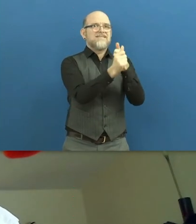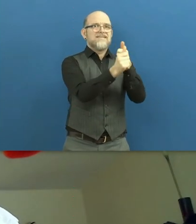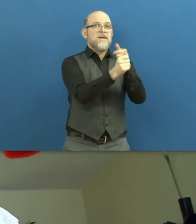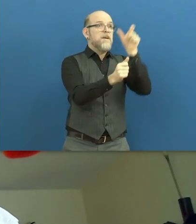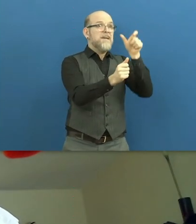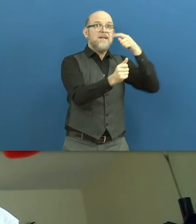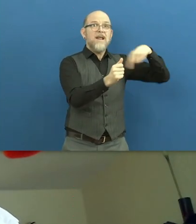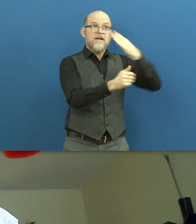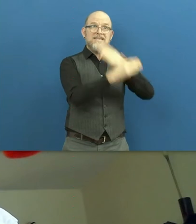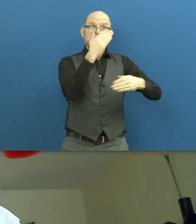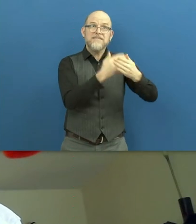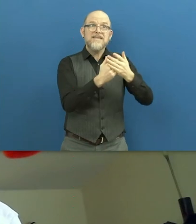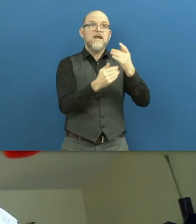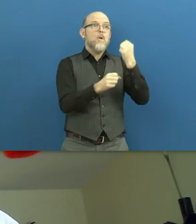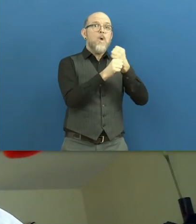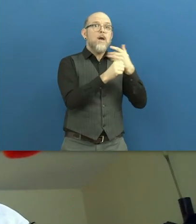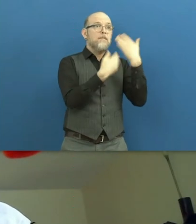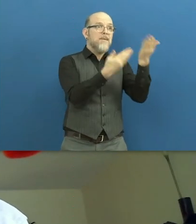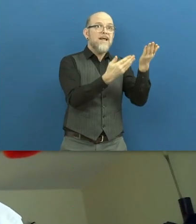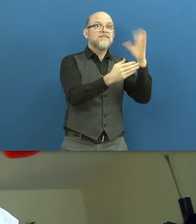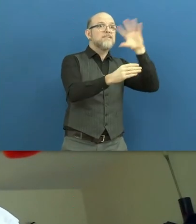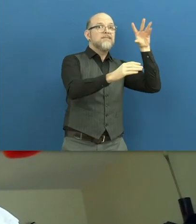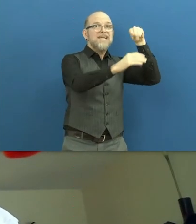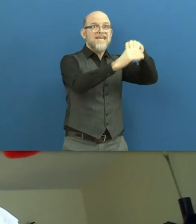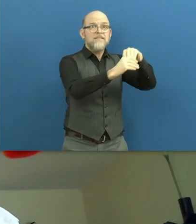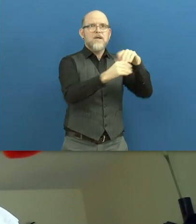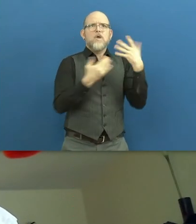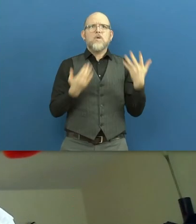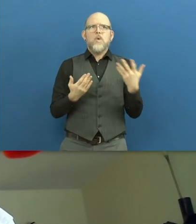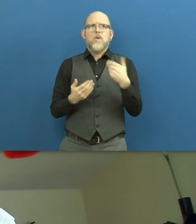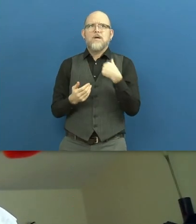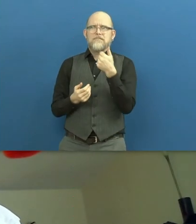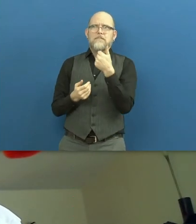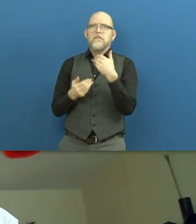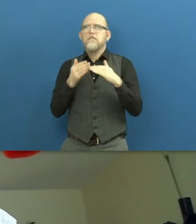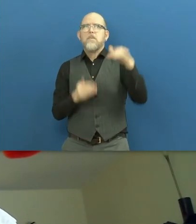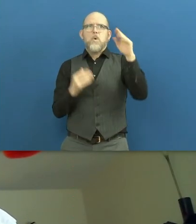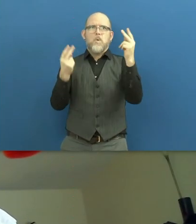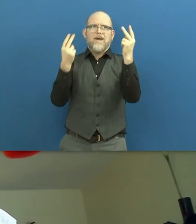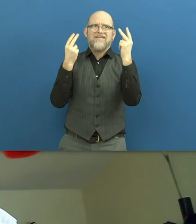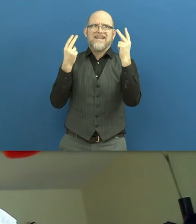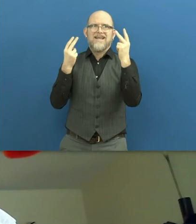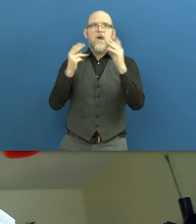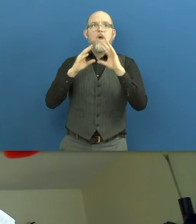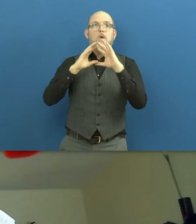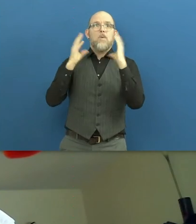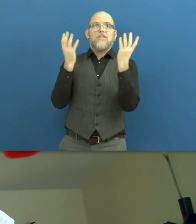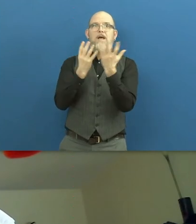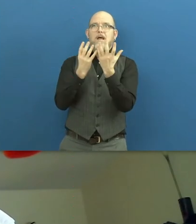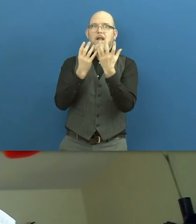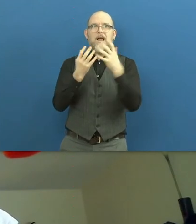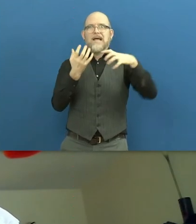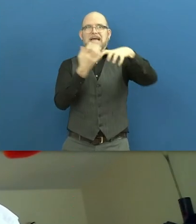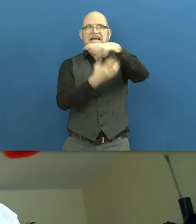persons with disabilities holds even more significance now that the world continues to grapple with the impact of the COVID-19